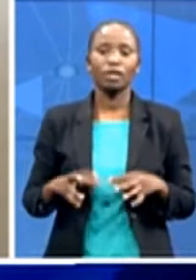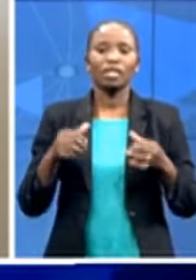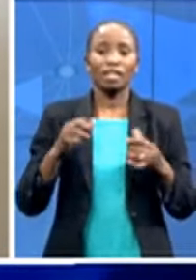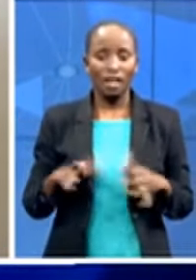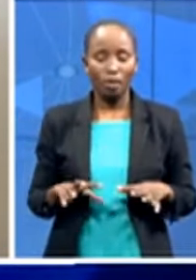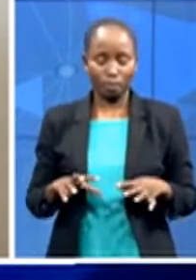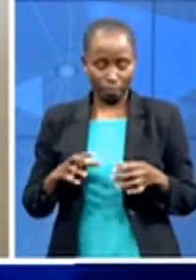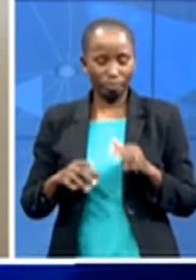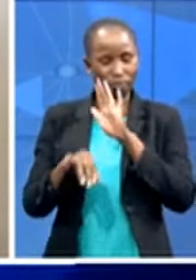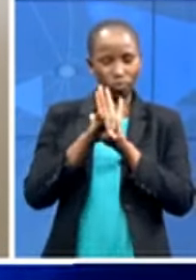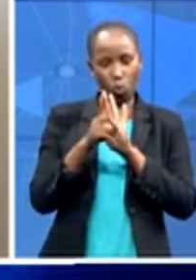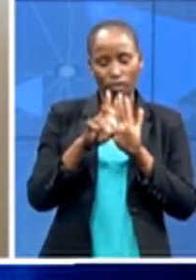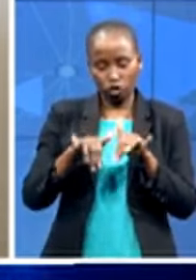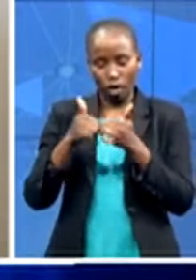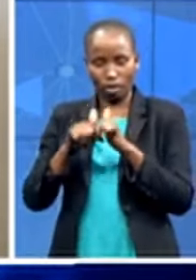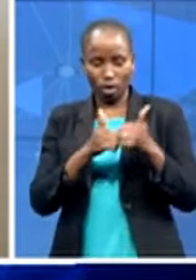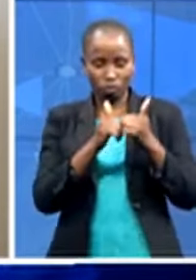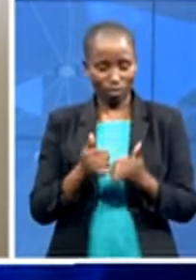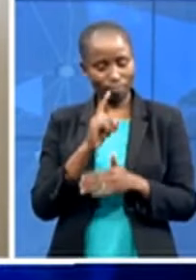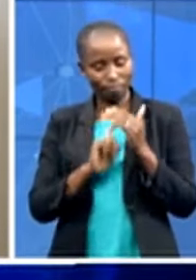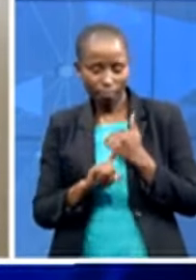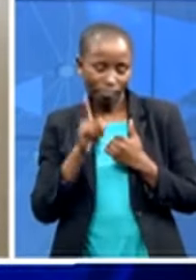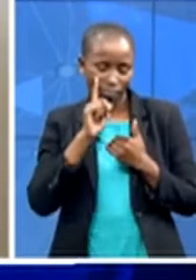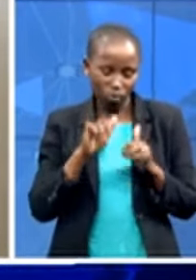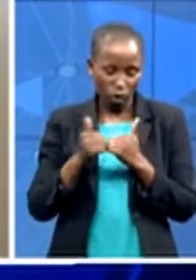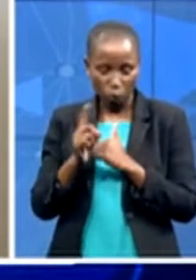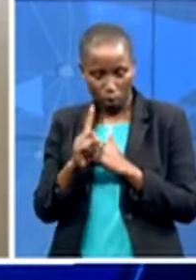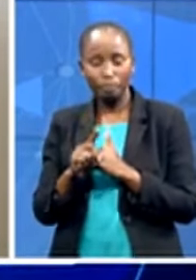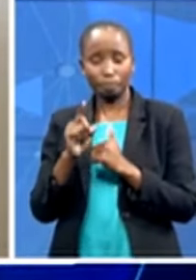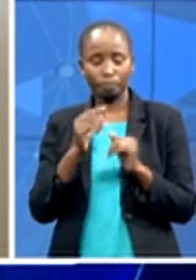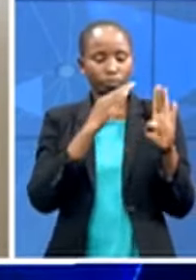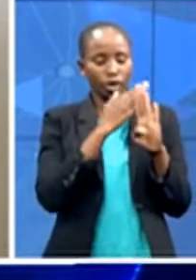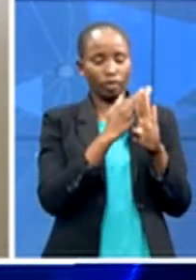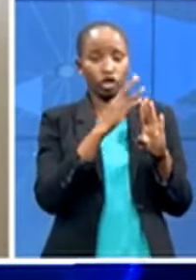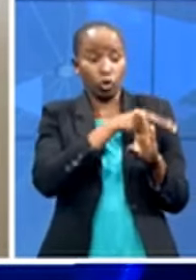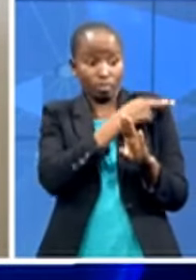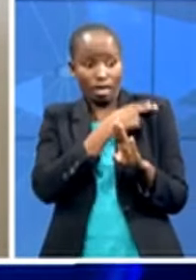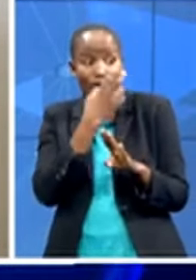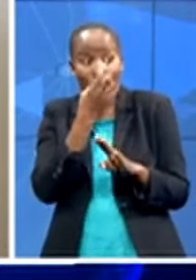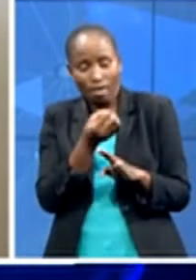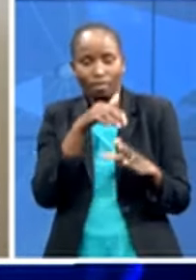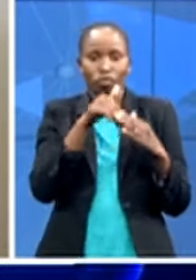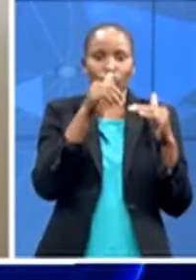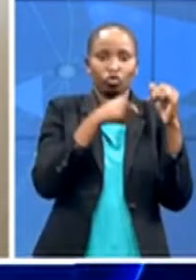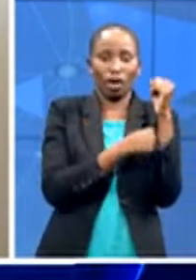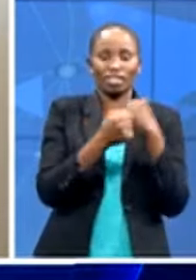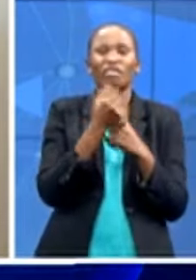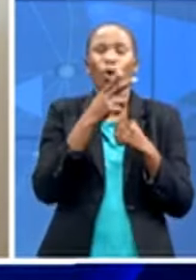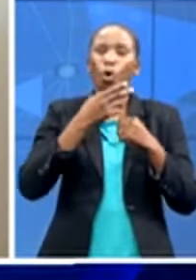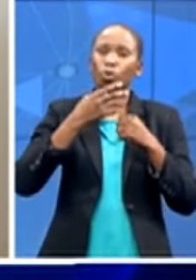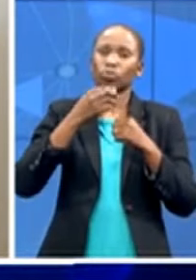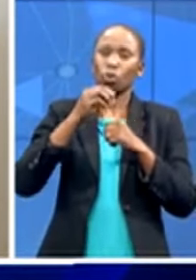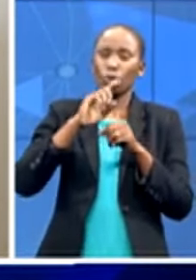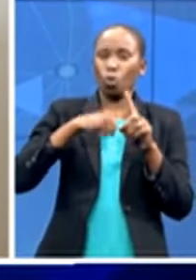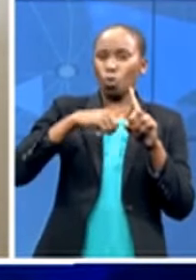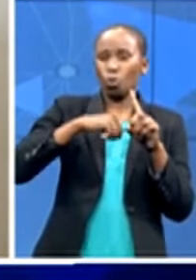ground so the private hospitals have infrastructure so in terms of wi-fi connectivity and devices where staff